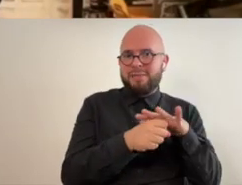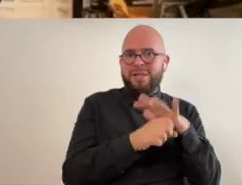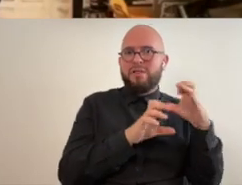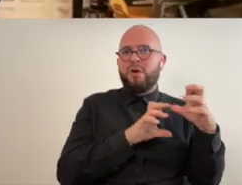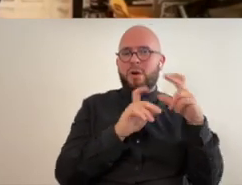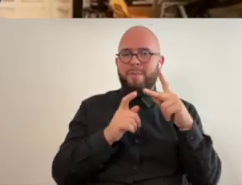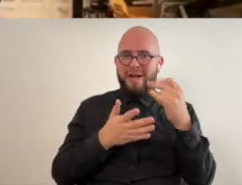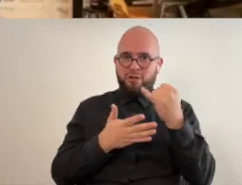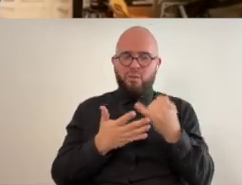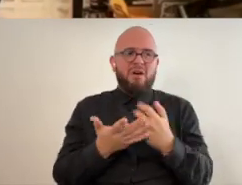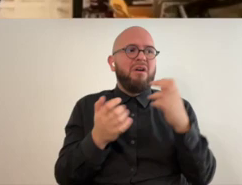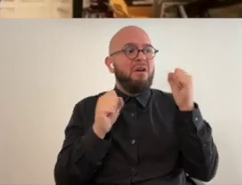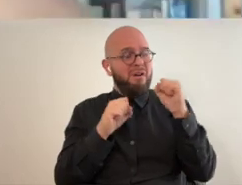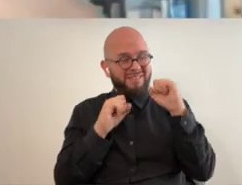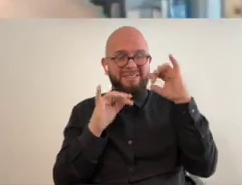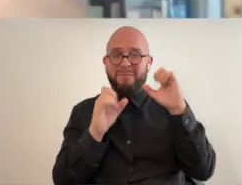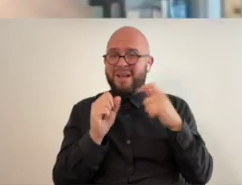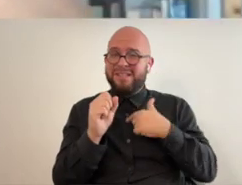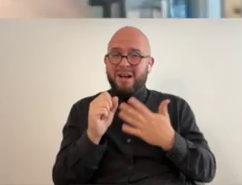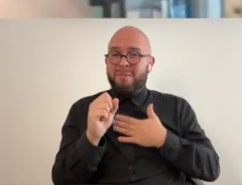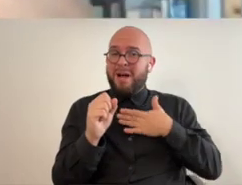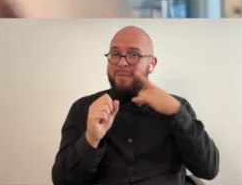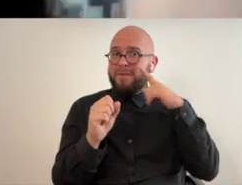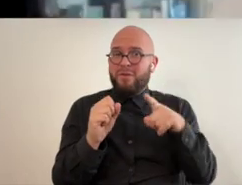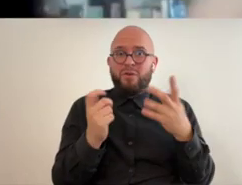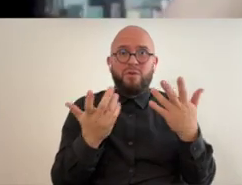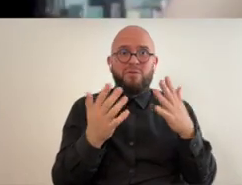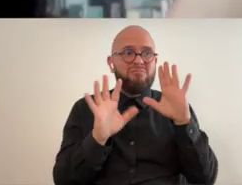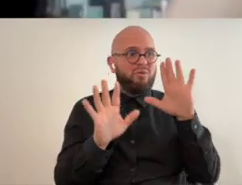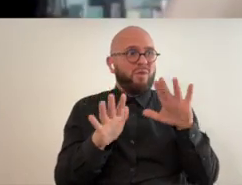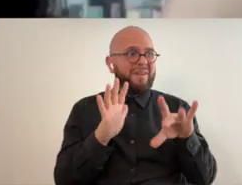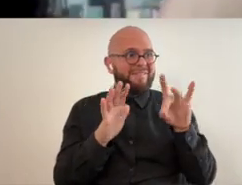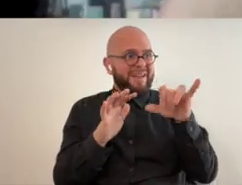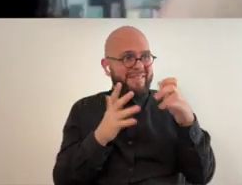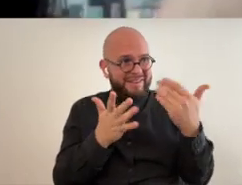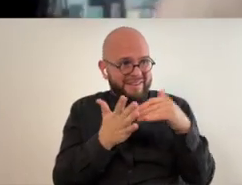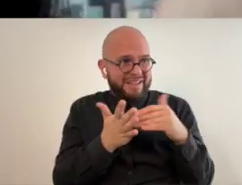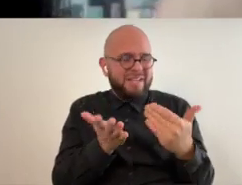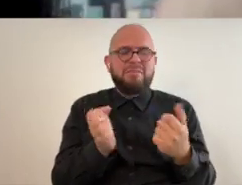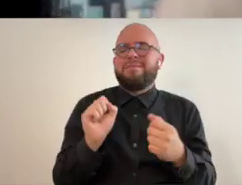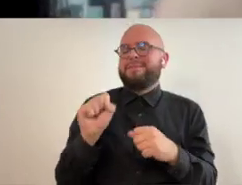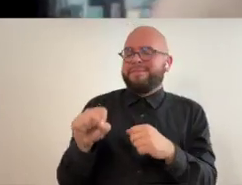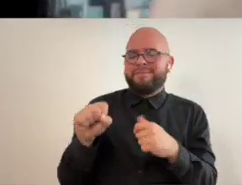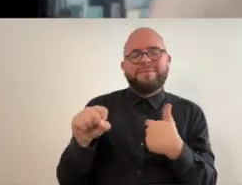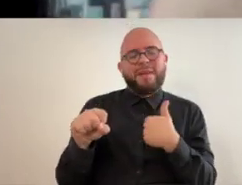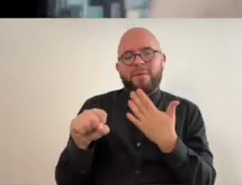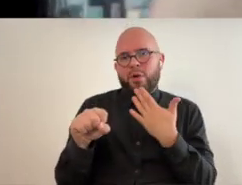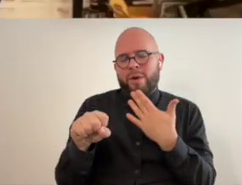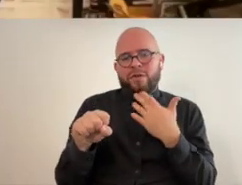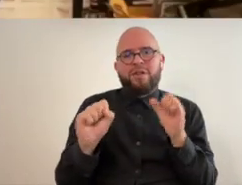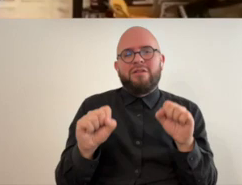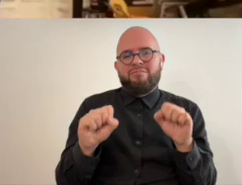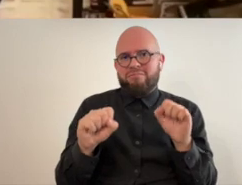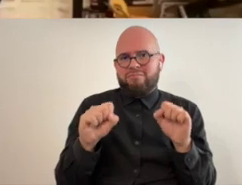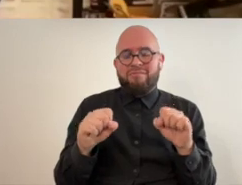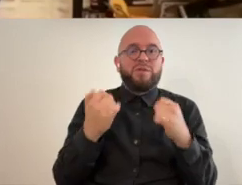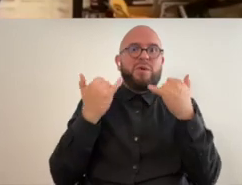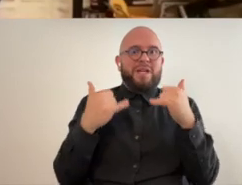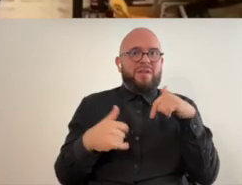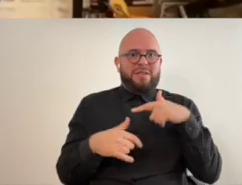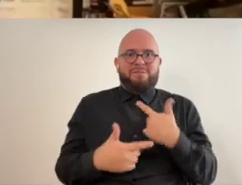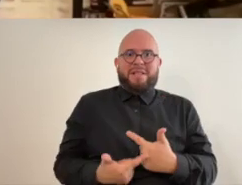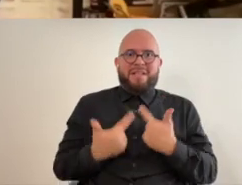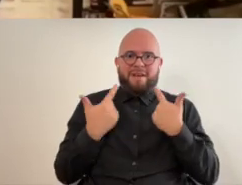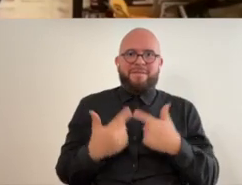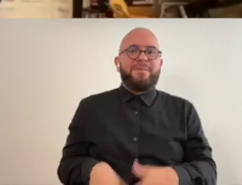the space to return to art that's amazing i'm so glad for you and what a great thing to find again yes yeah i'm